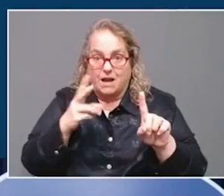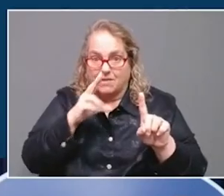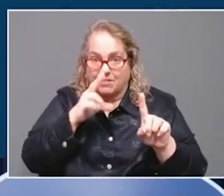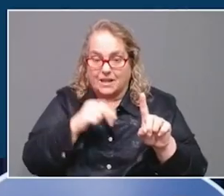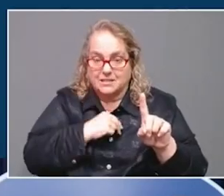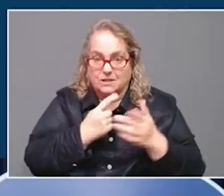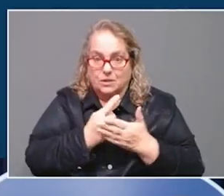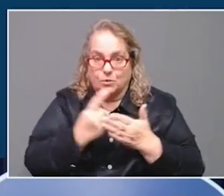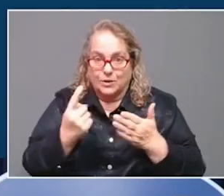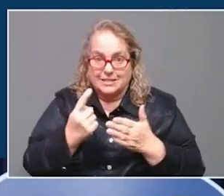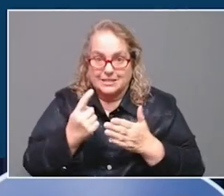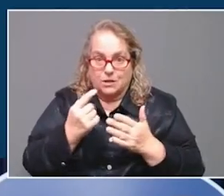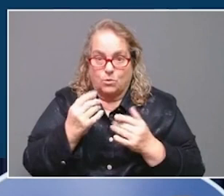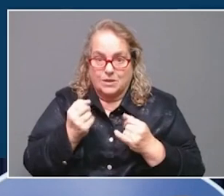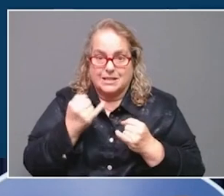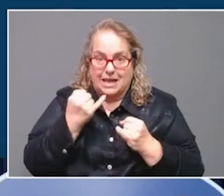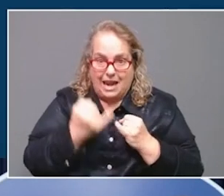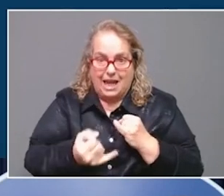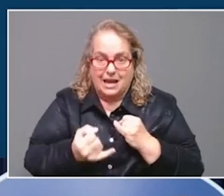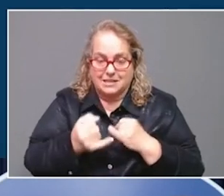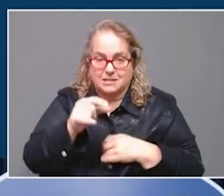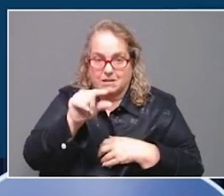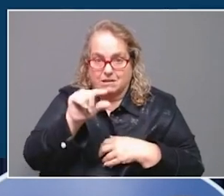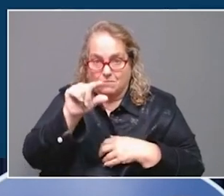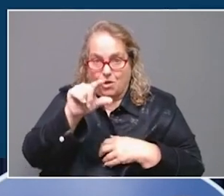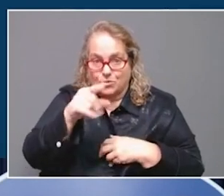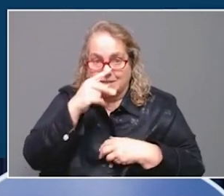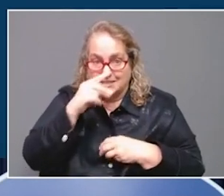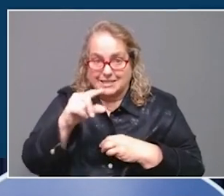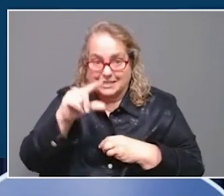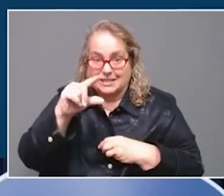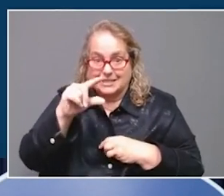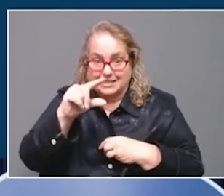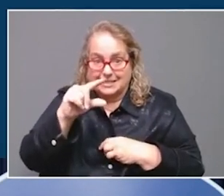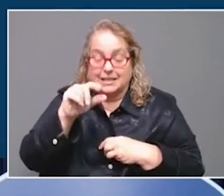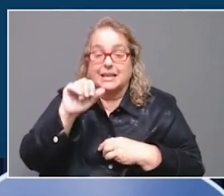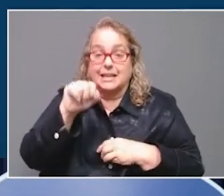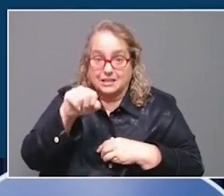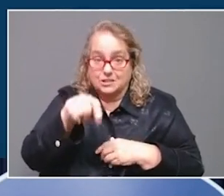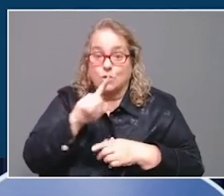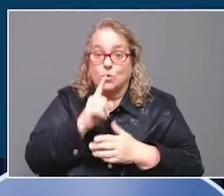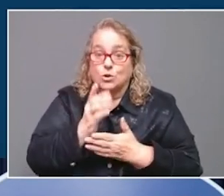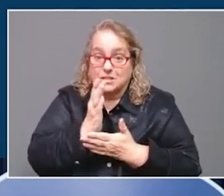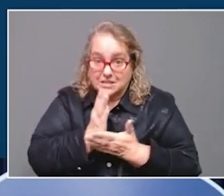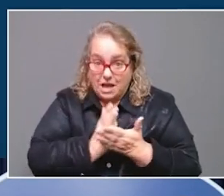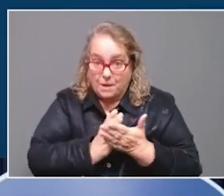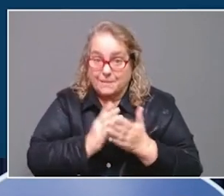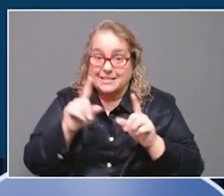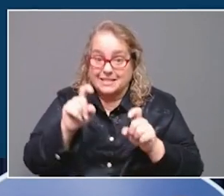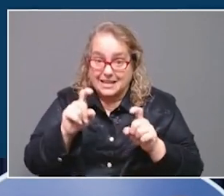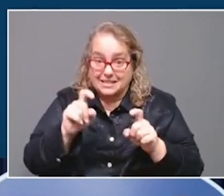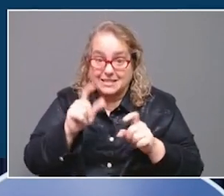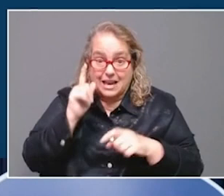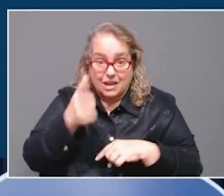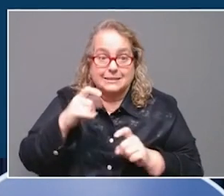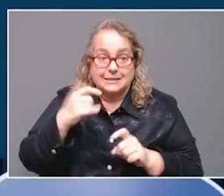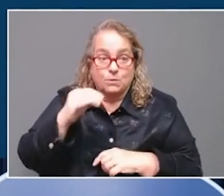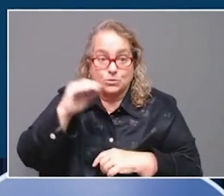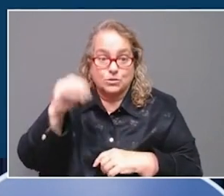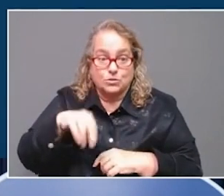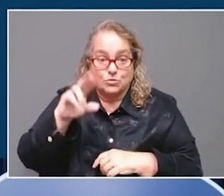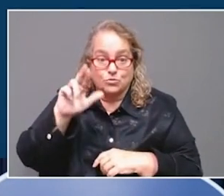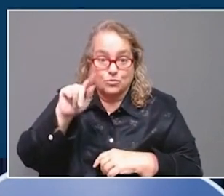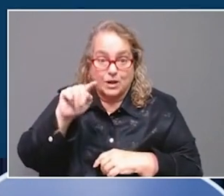Governor Andy Beshear says COVID appears to be on the climb again in Kentucky. During his Team Kentucky update on Thursday,